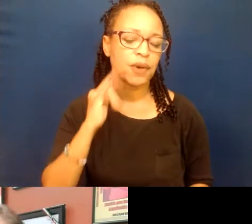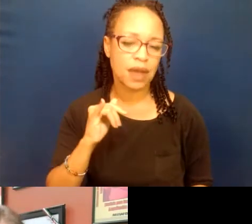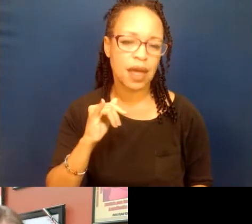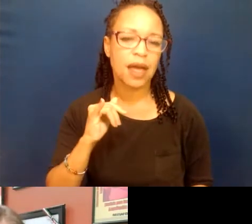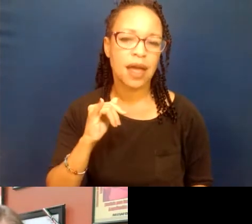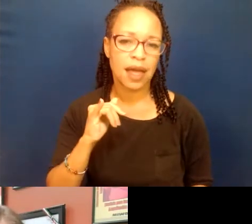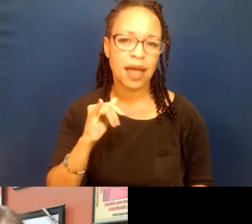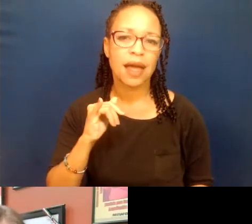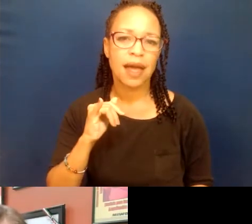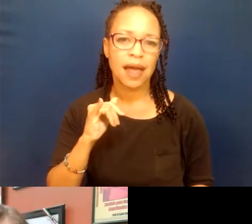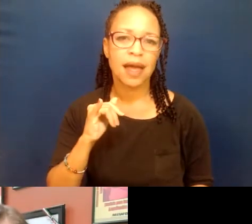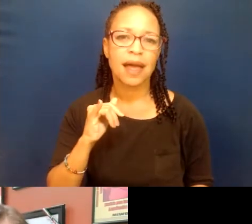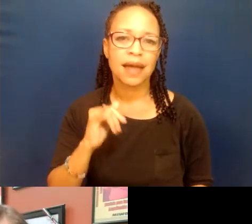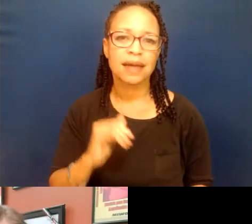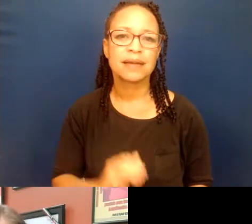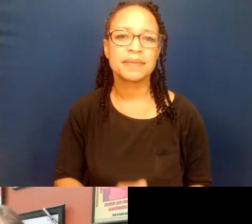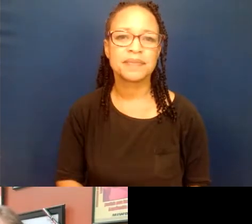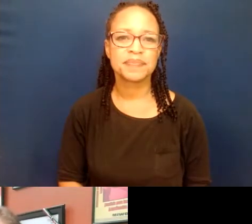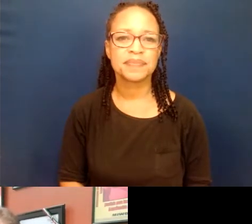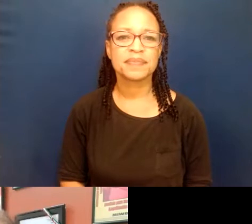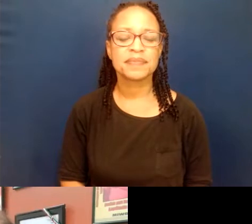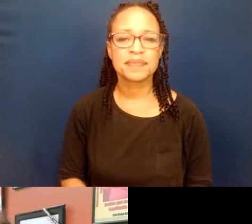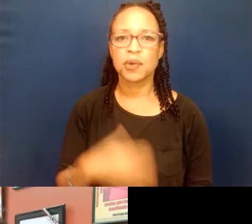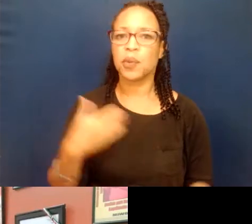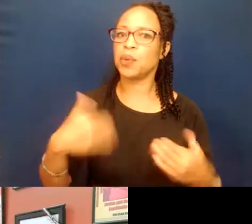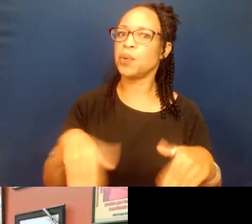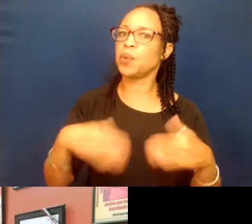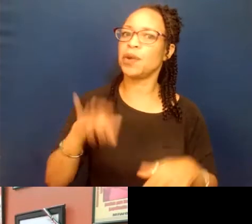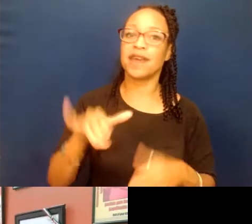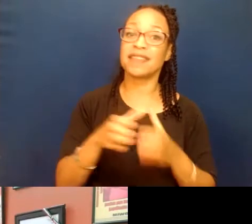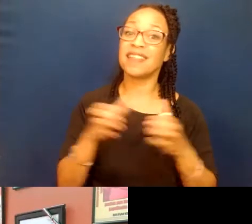Angélica, somos muchos y seremos más, right? Definitivamente.